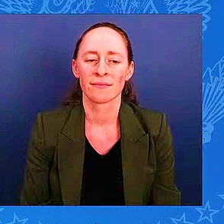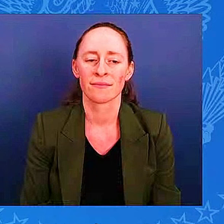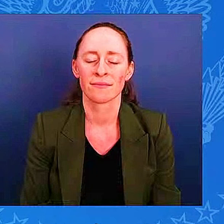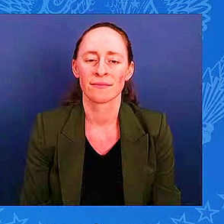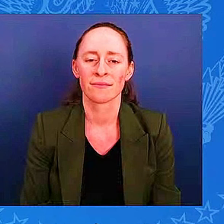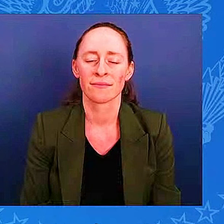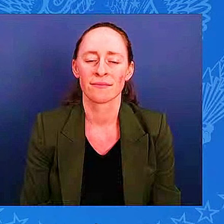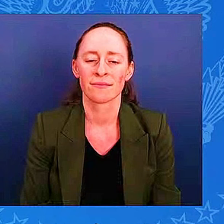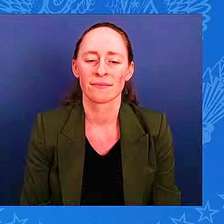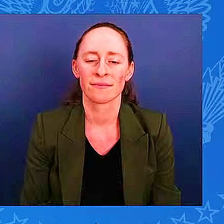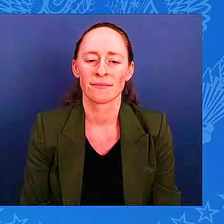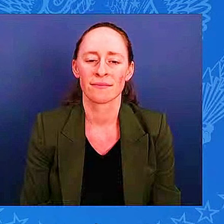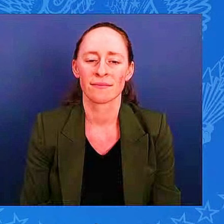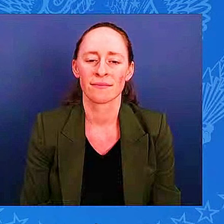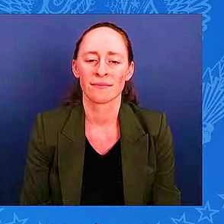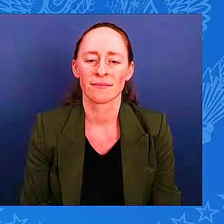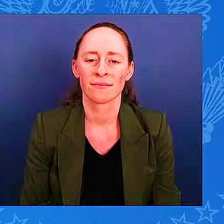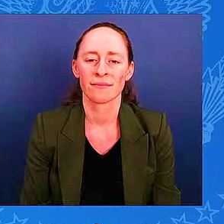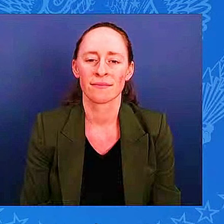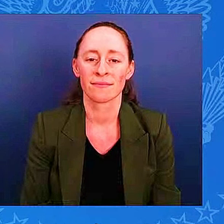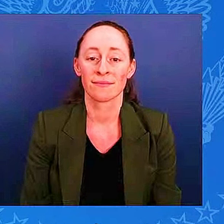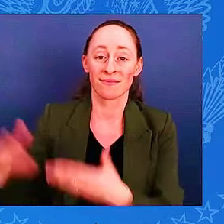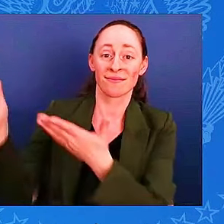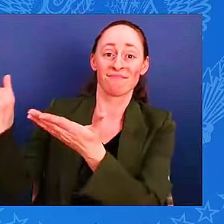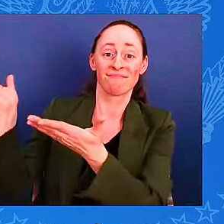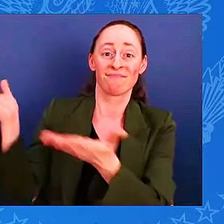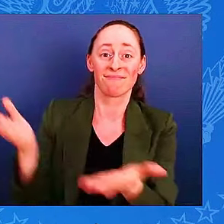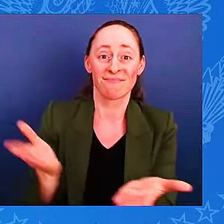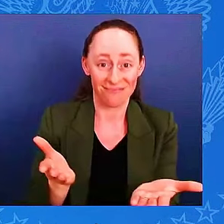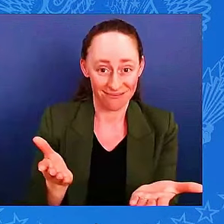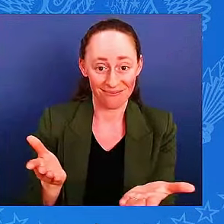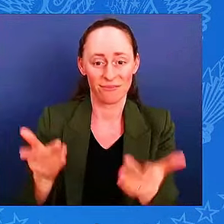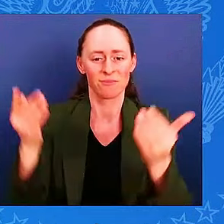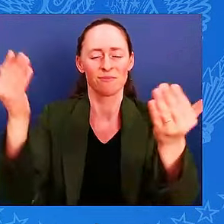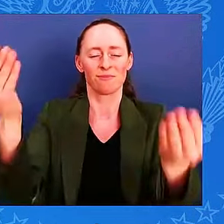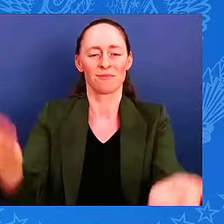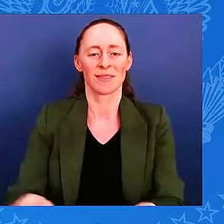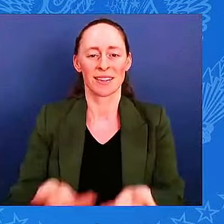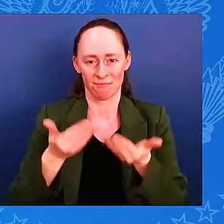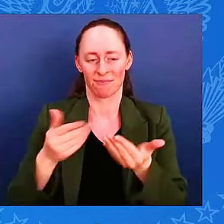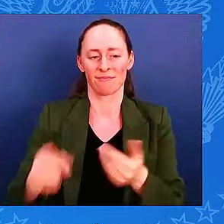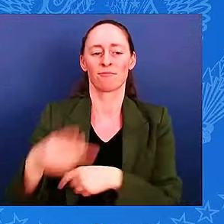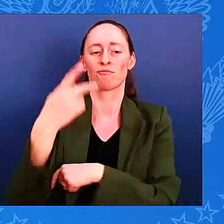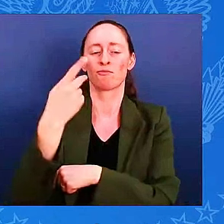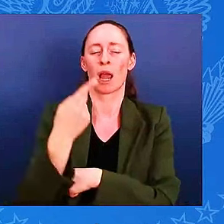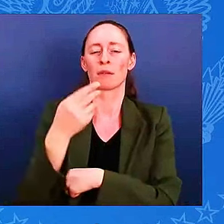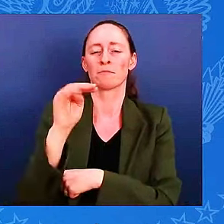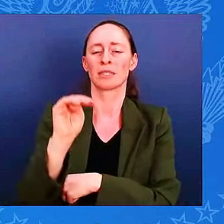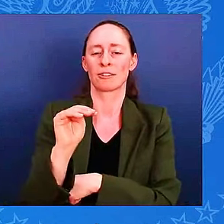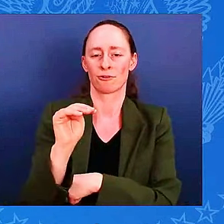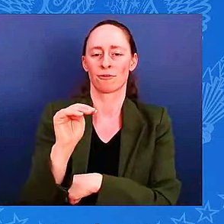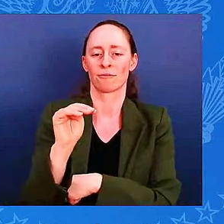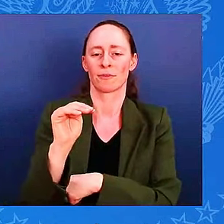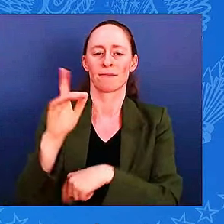Thank Distinguished guests, please welcome the Prime Minister of Great Britain and Northern Ireland.